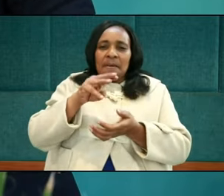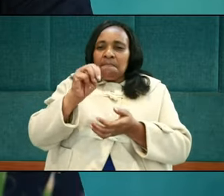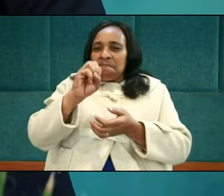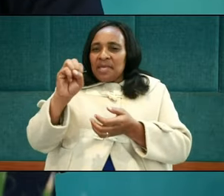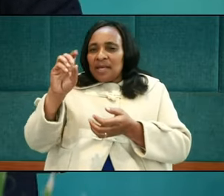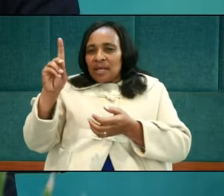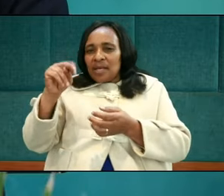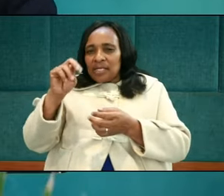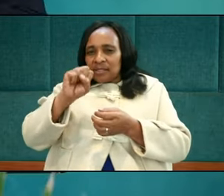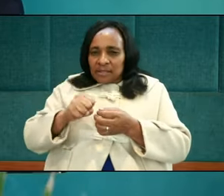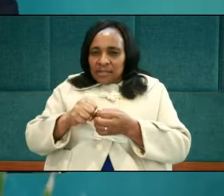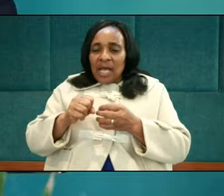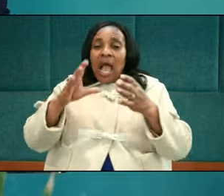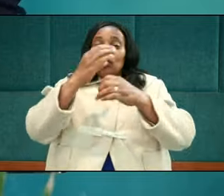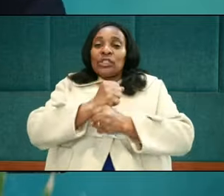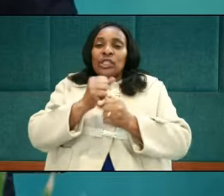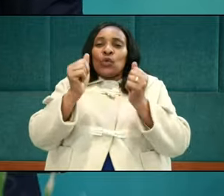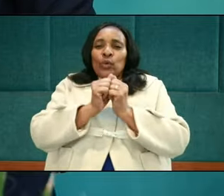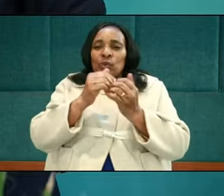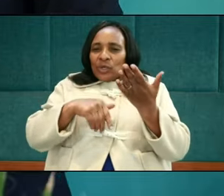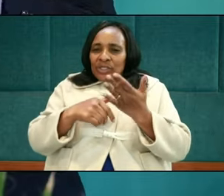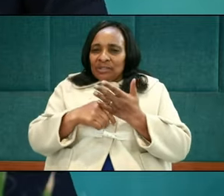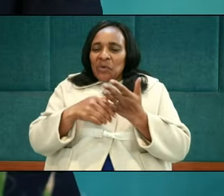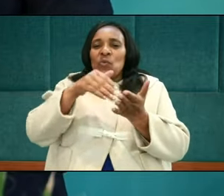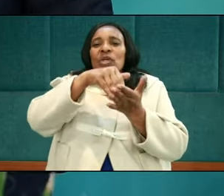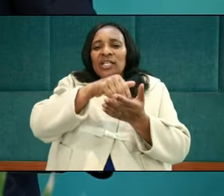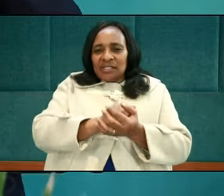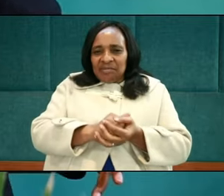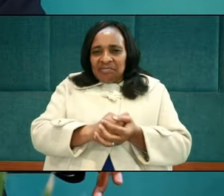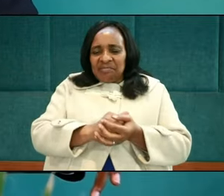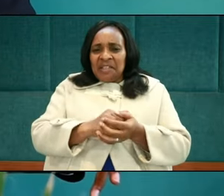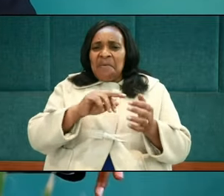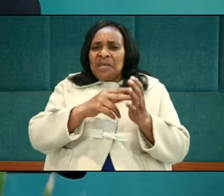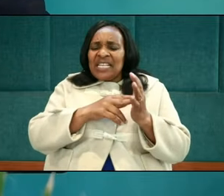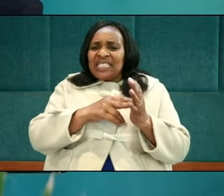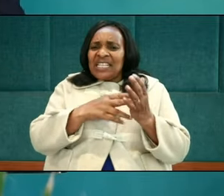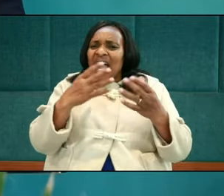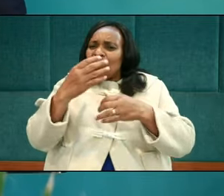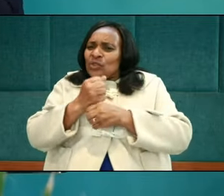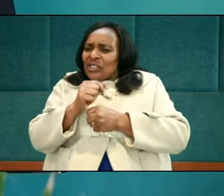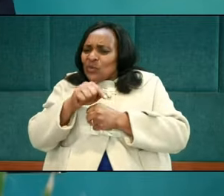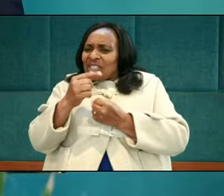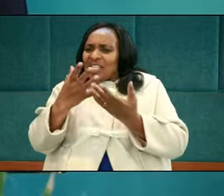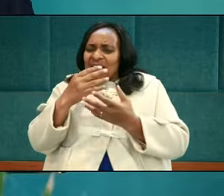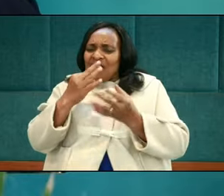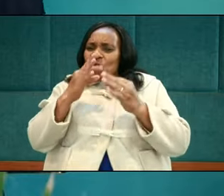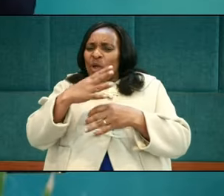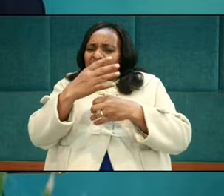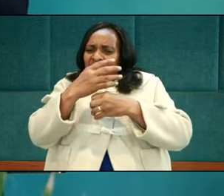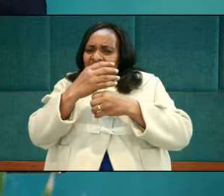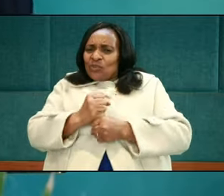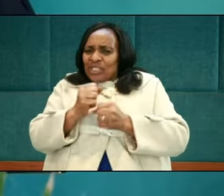was often associated with subservience. Weakness was associated, you know, meekness was associated,